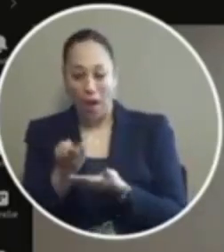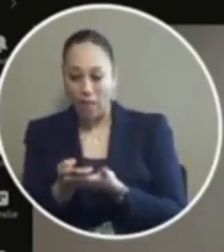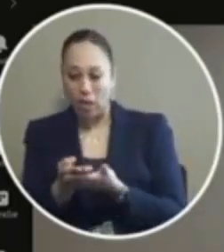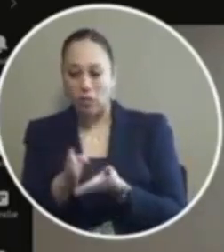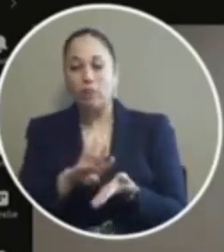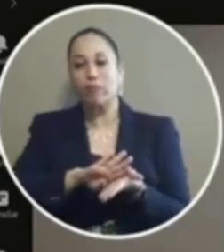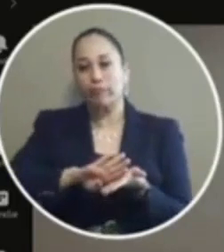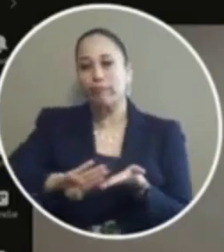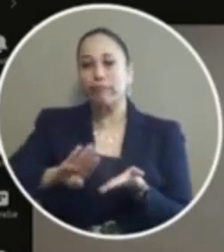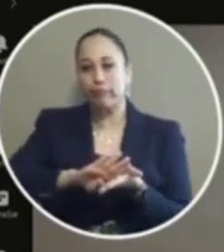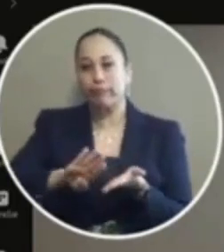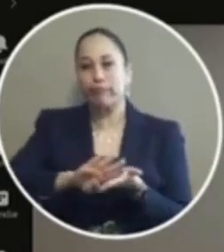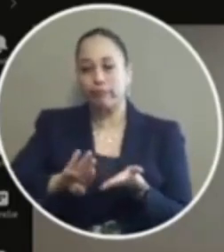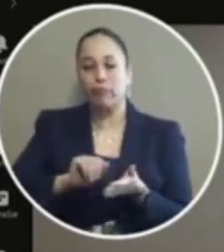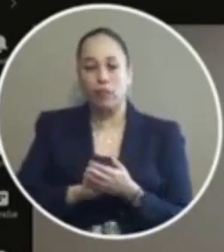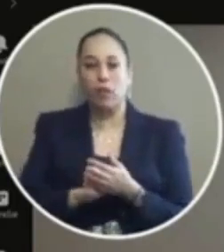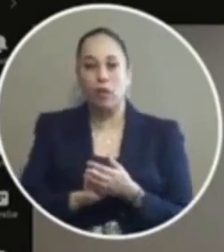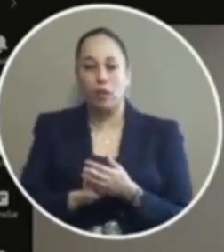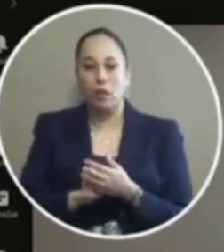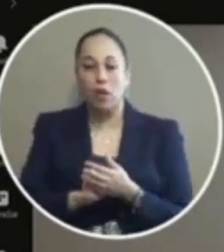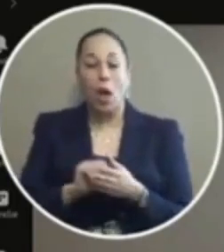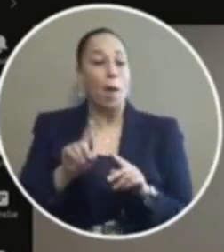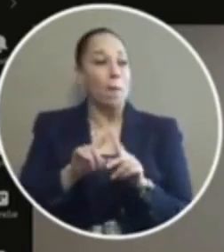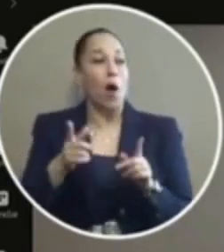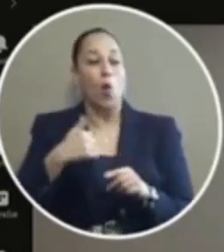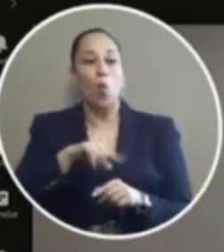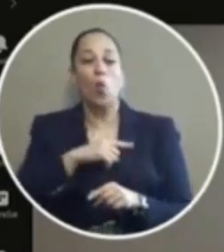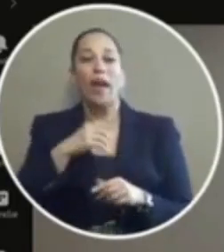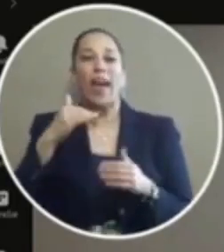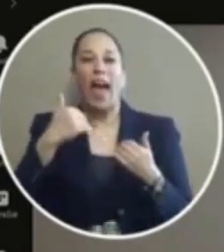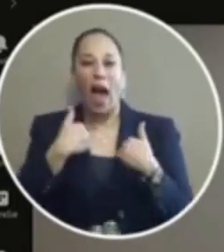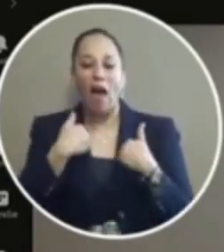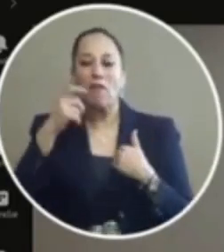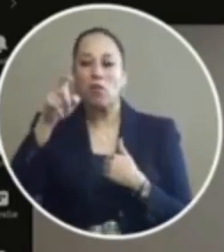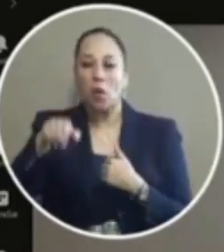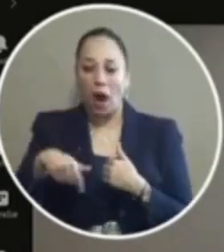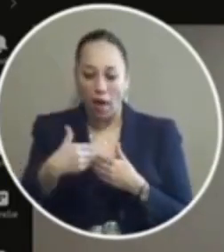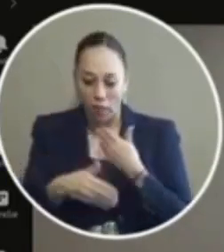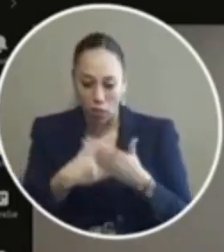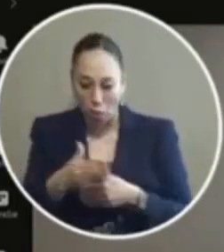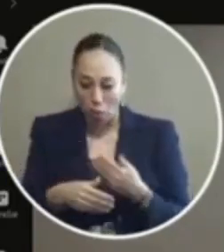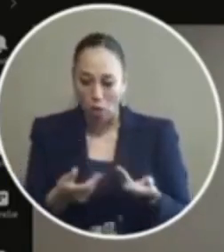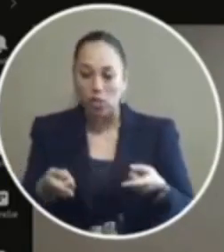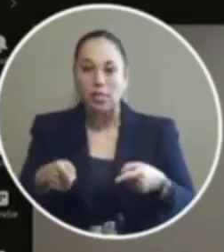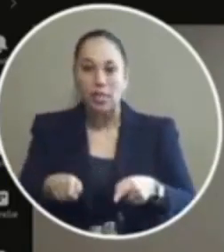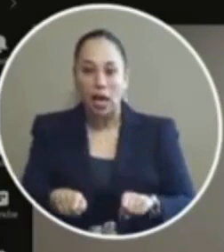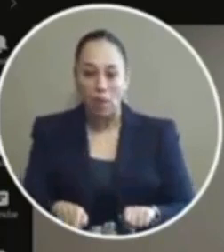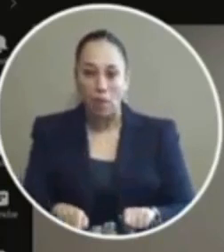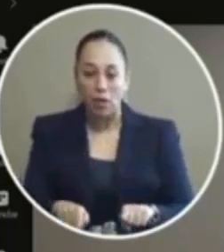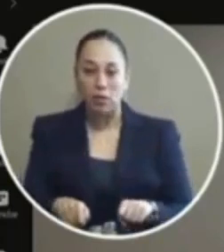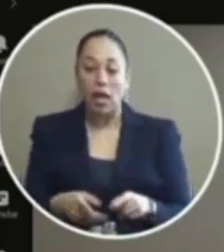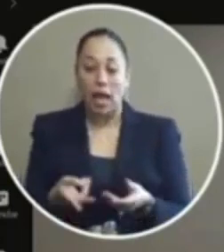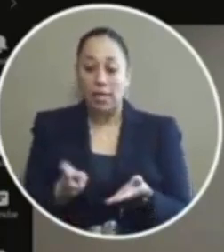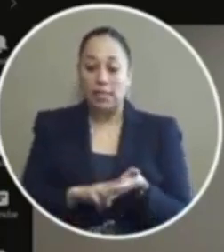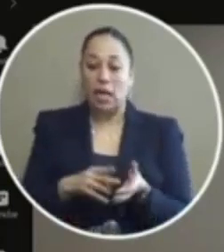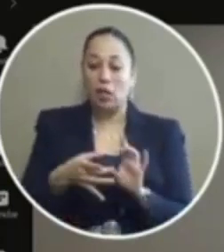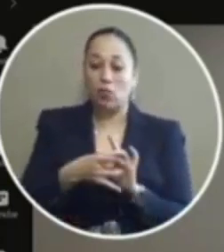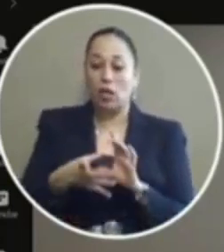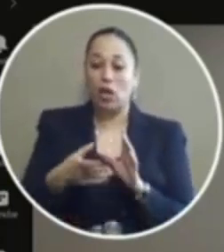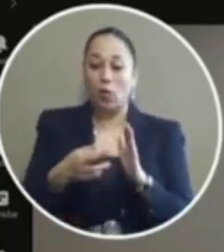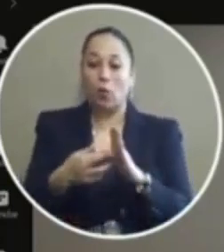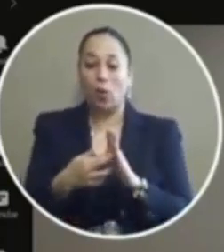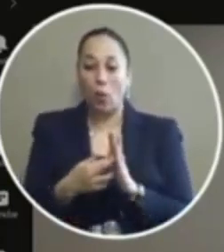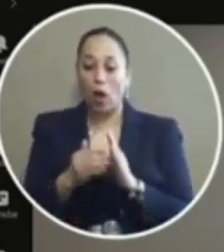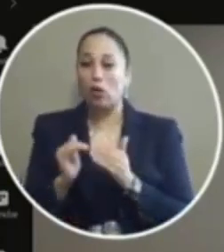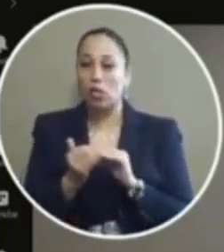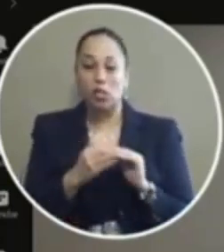but we have to have that we have to have that process to occur and what site and release will require the